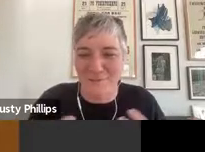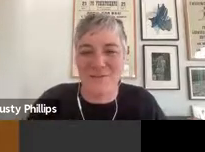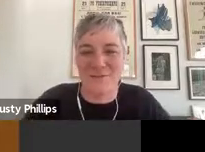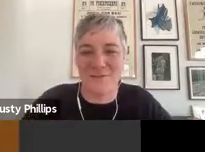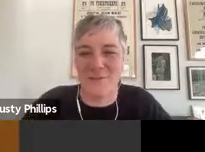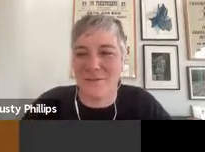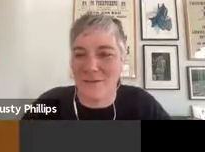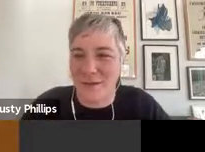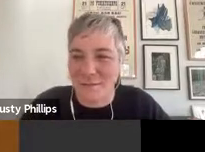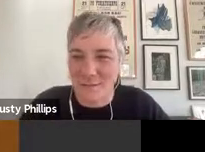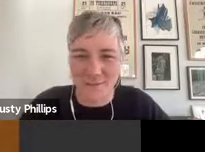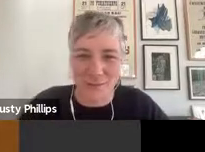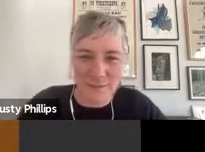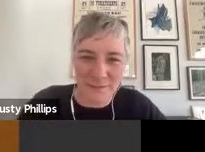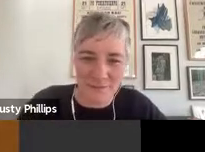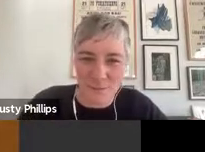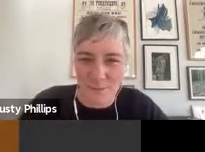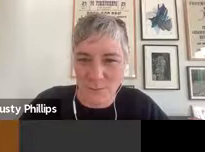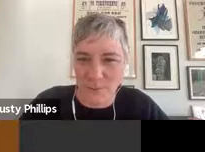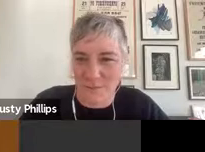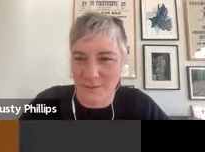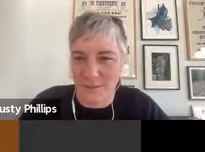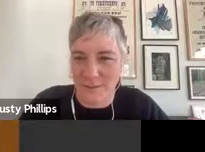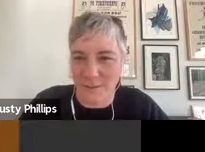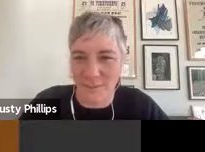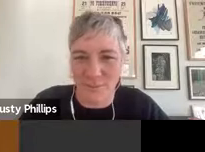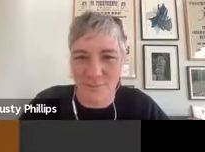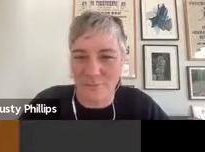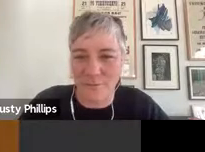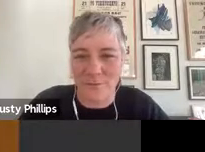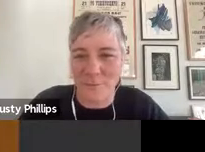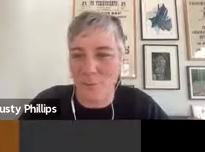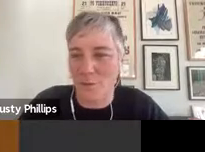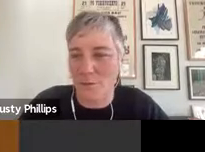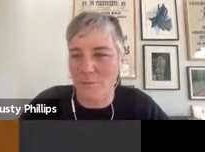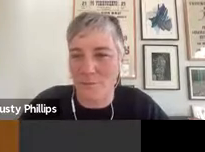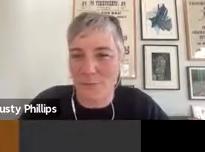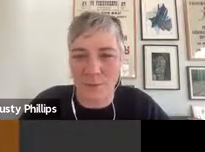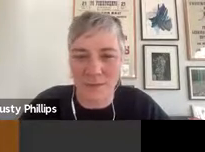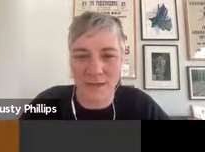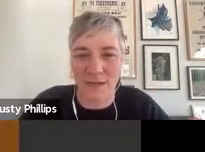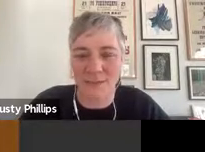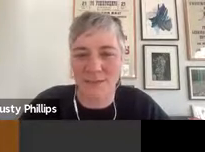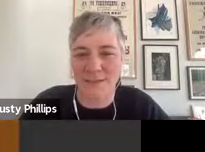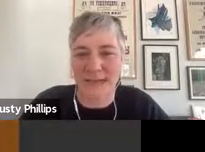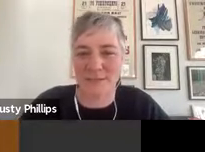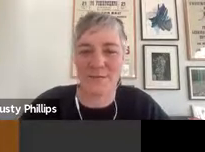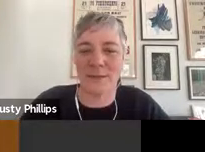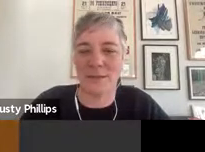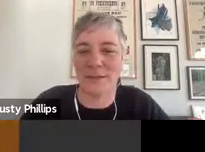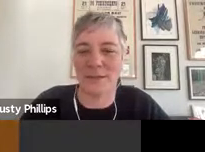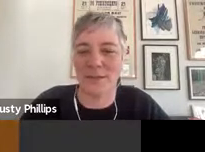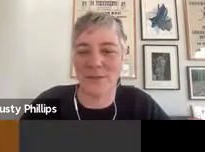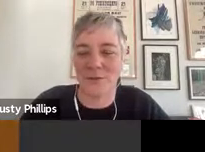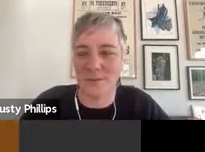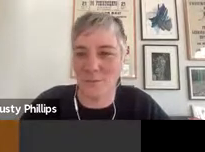within them, they're sort of a sense of using frameworks, whether it's the form of a book or the form of a printed card or this act